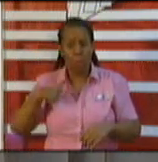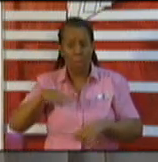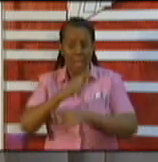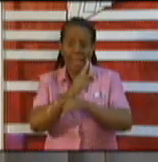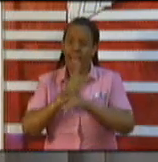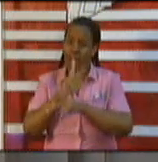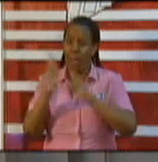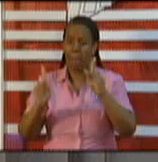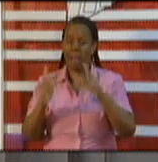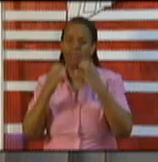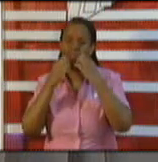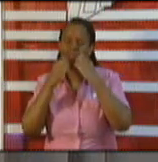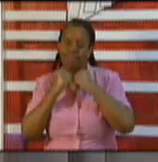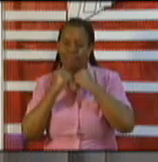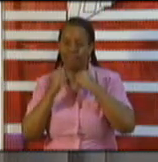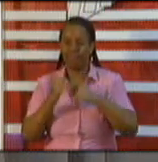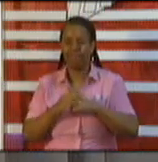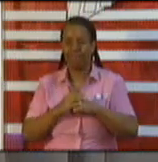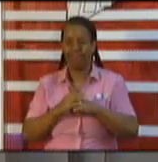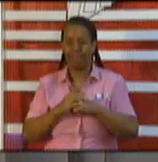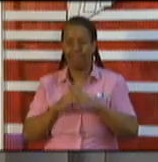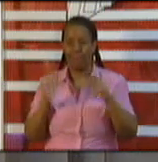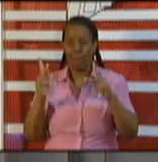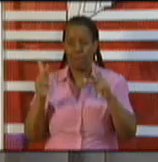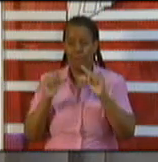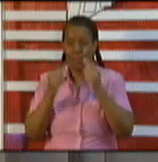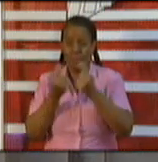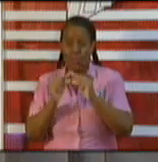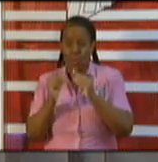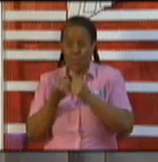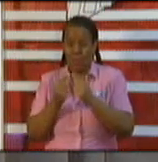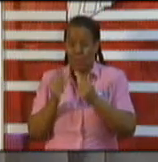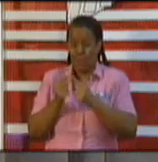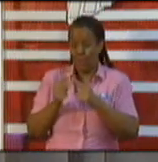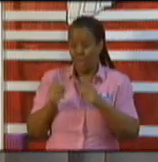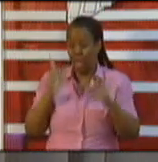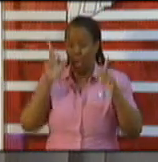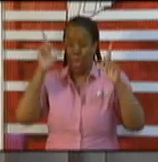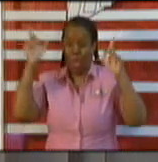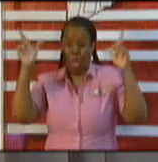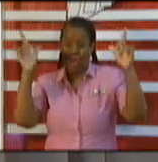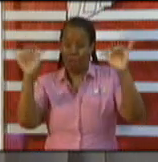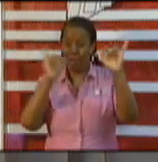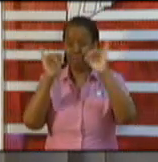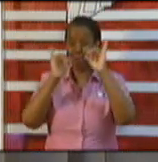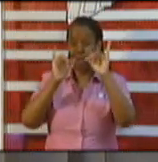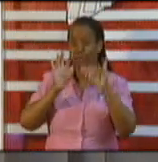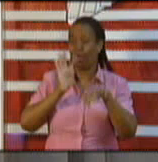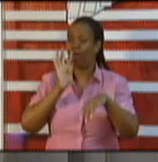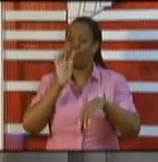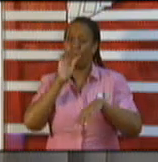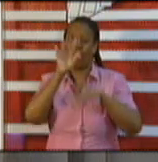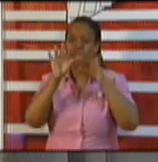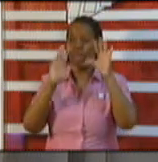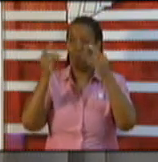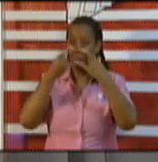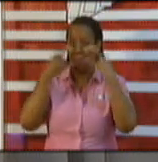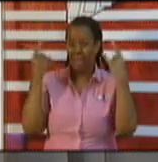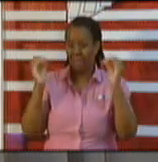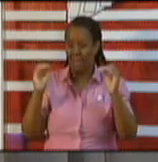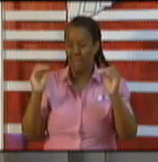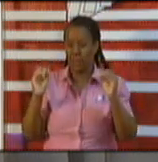saw of people congregating one on top of the other, talking loudly, the bodily fluids flying all over the place.